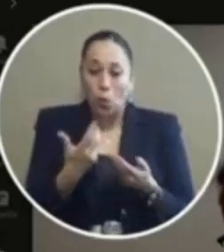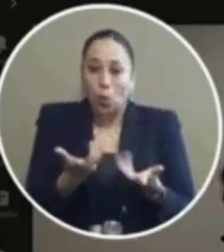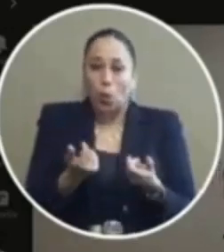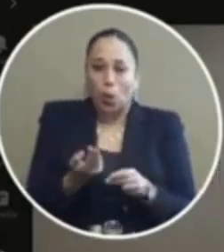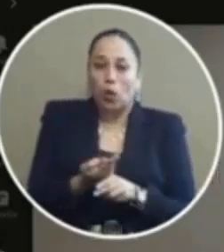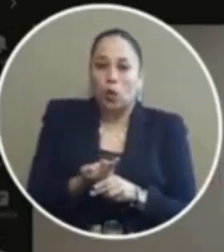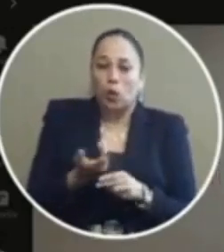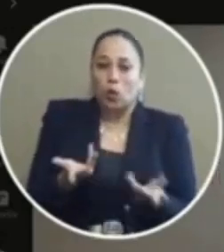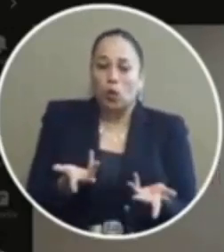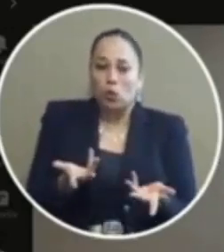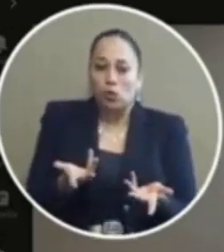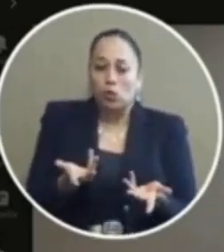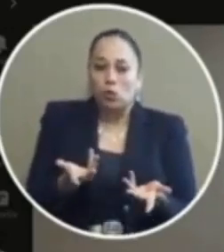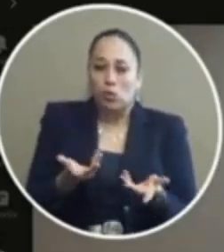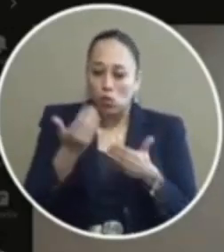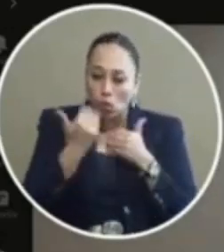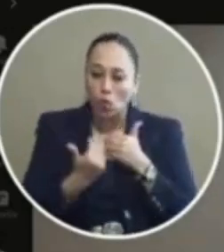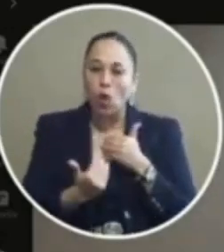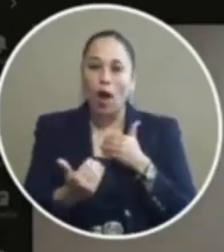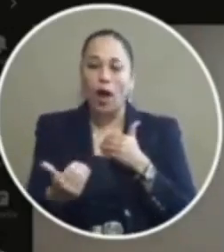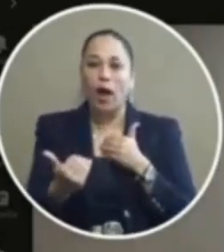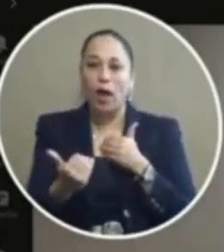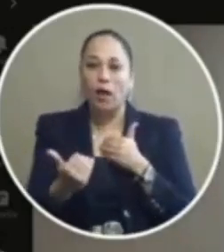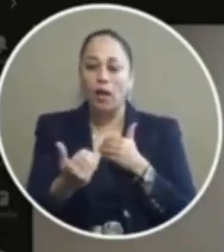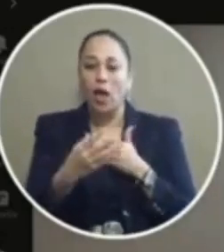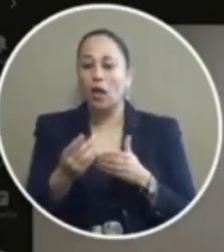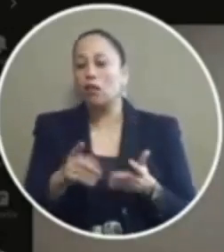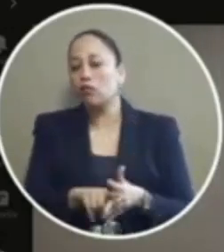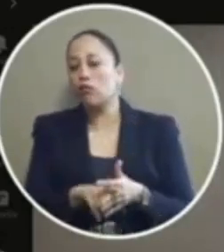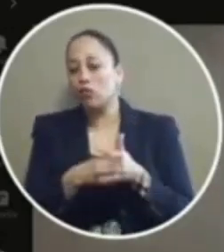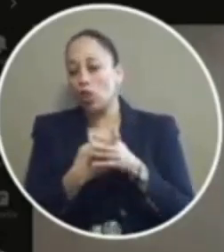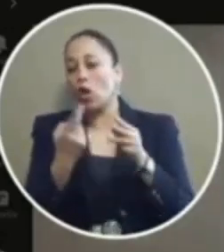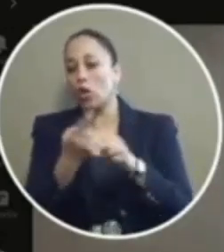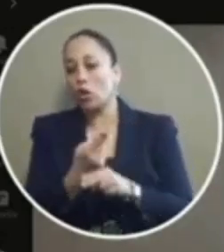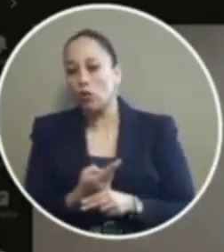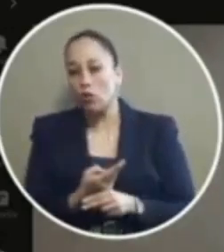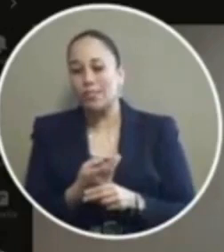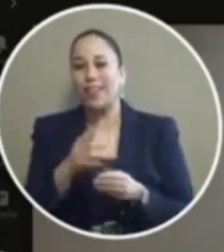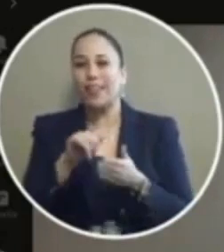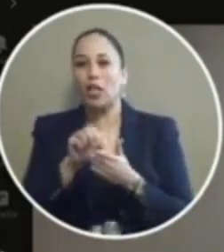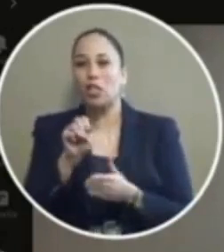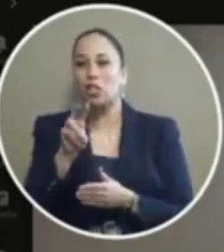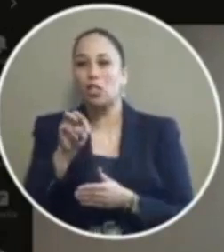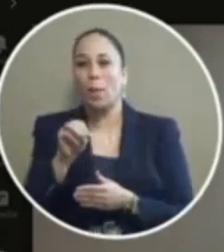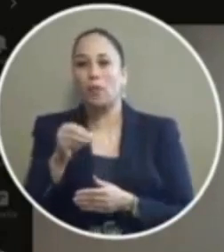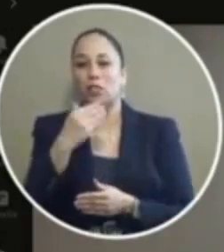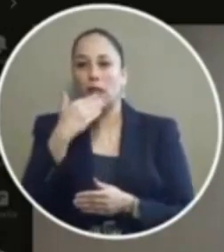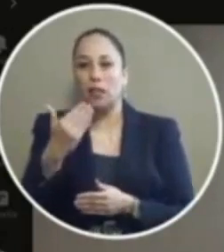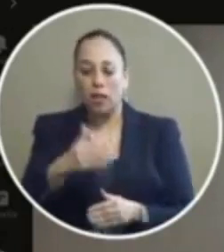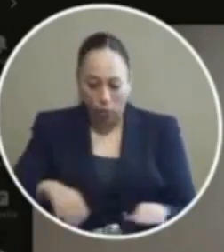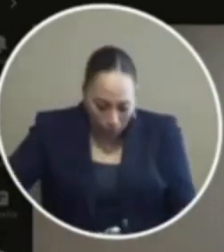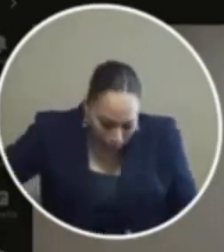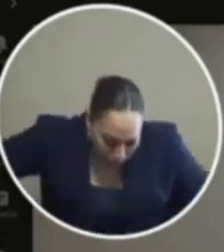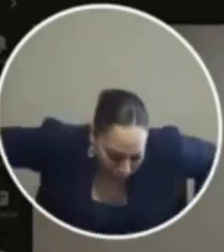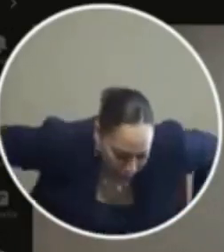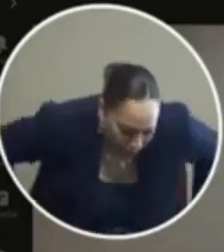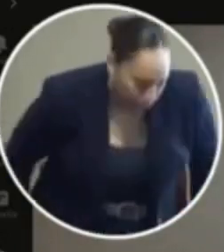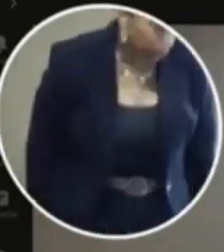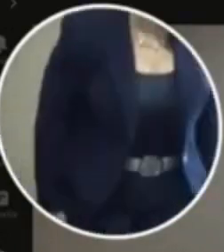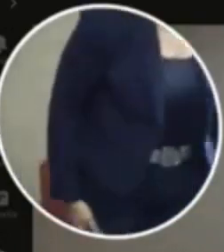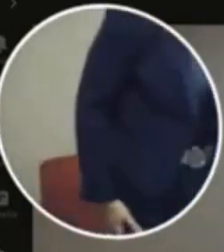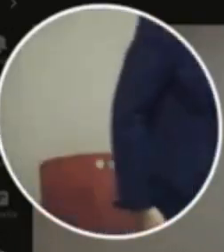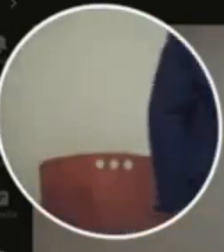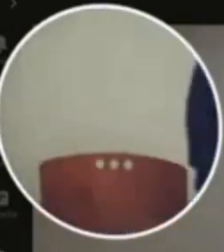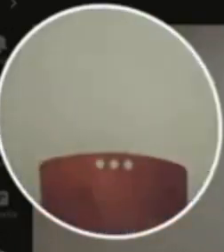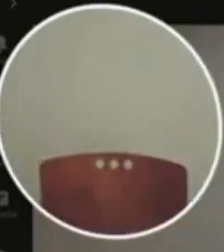to use uh to go ahead and and start using site and summons thank you if this uh